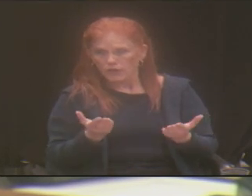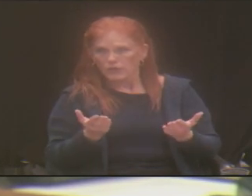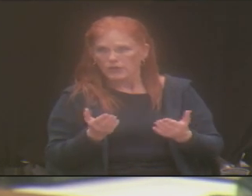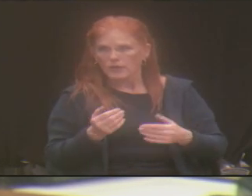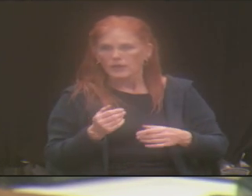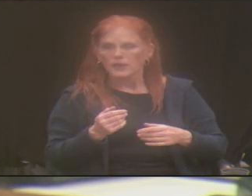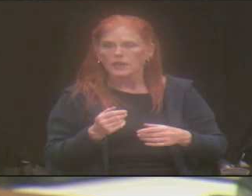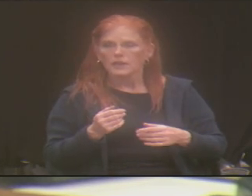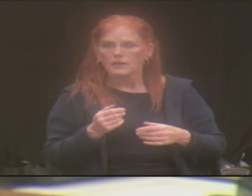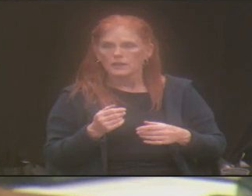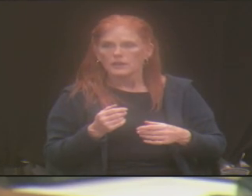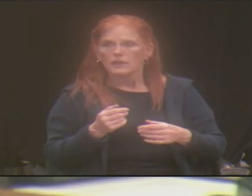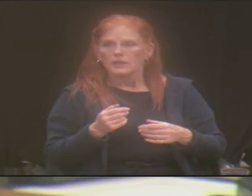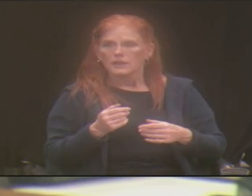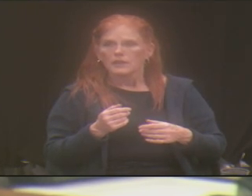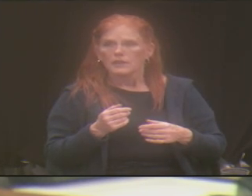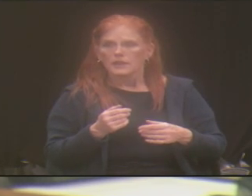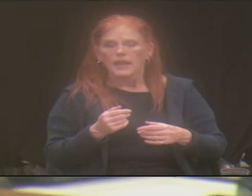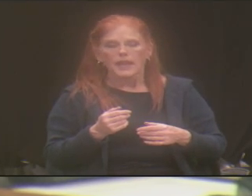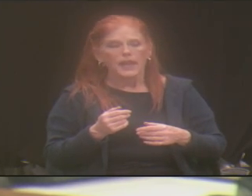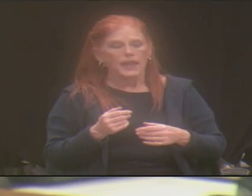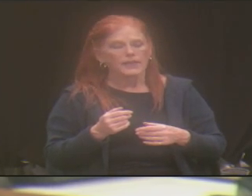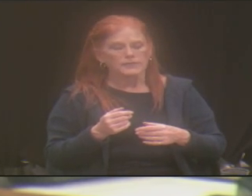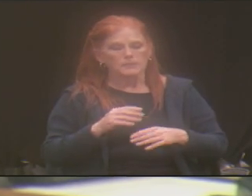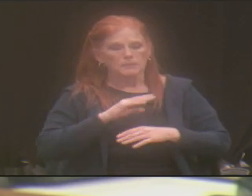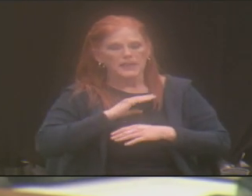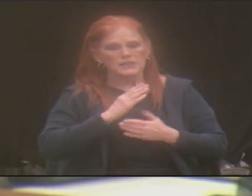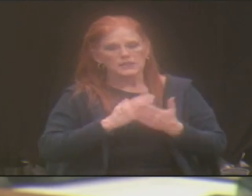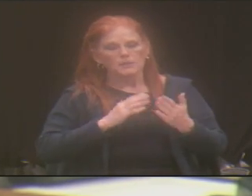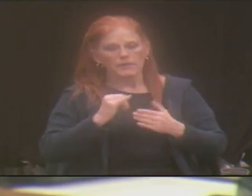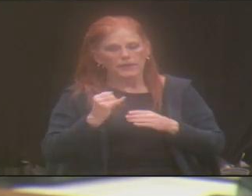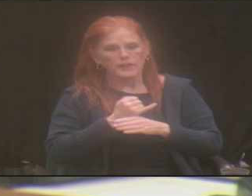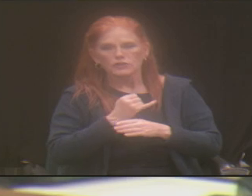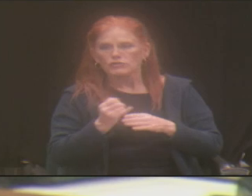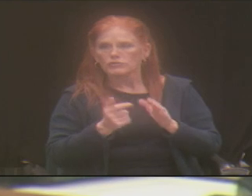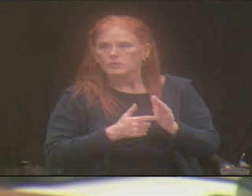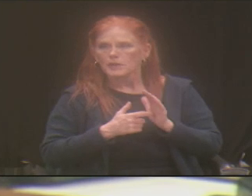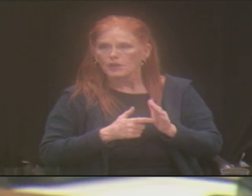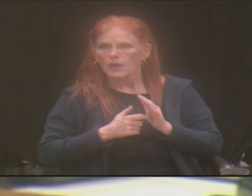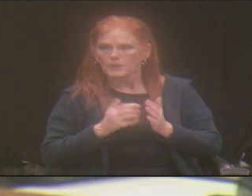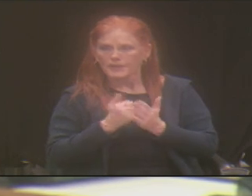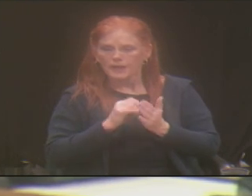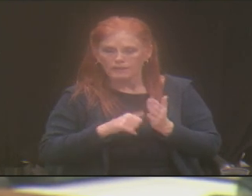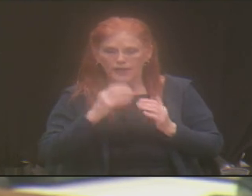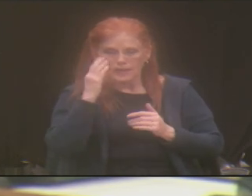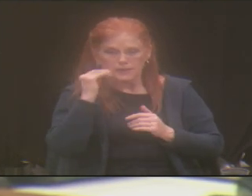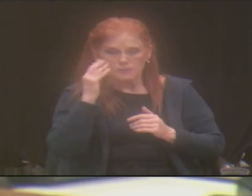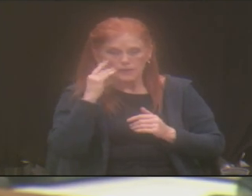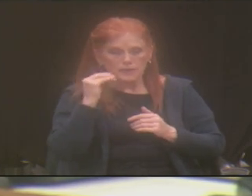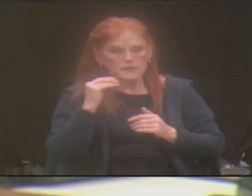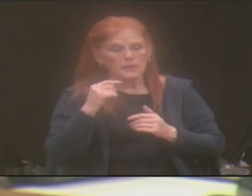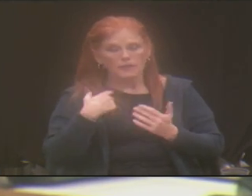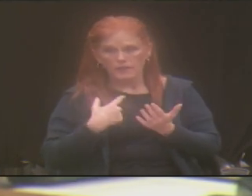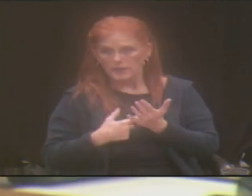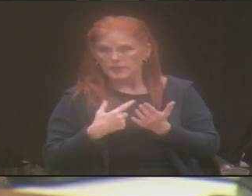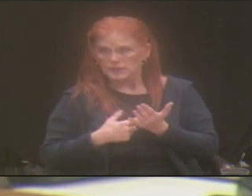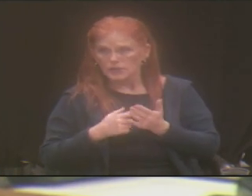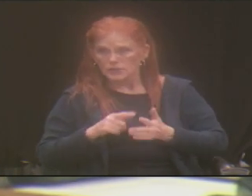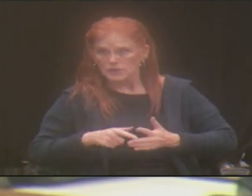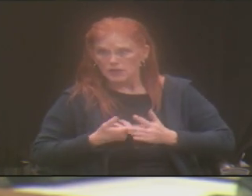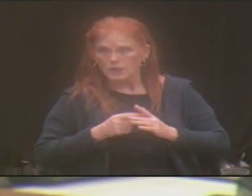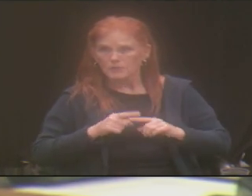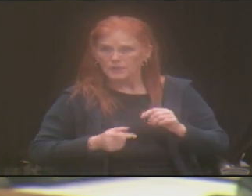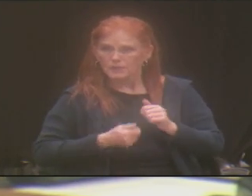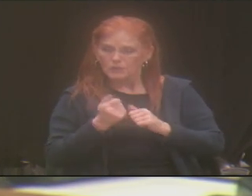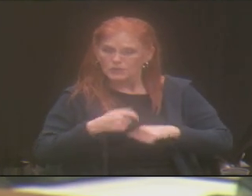meet some of that internship and gain experience? Those conversations are underway. The main thing is